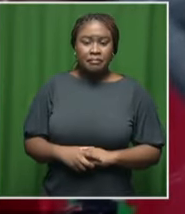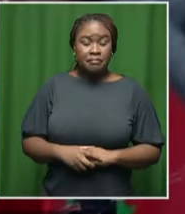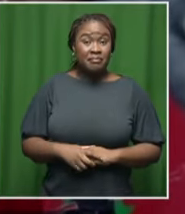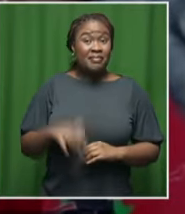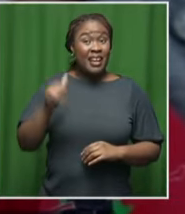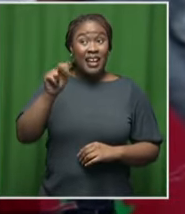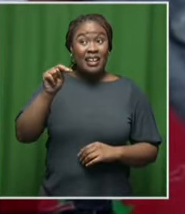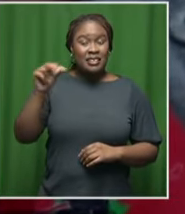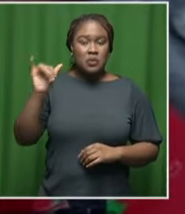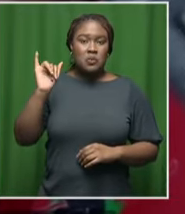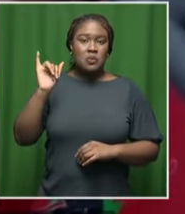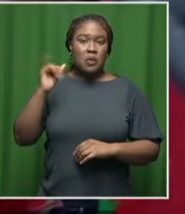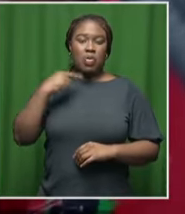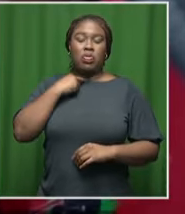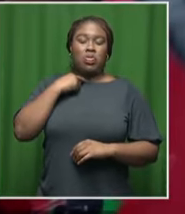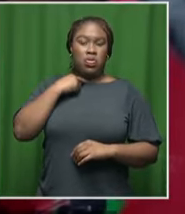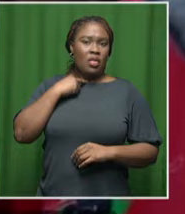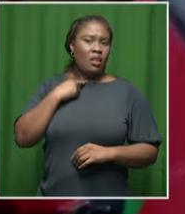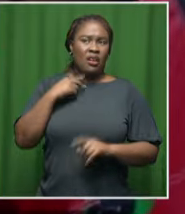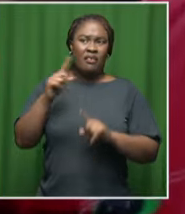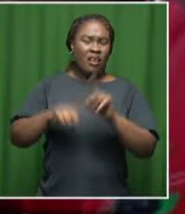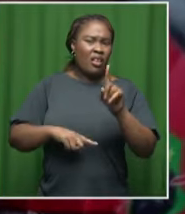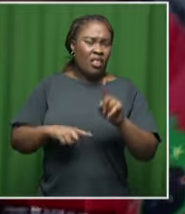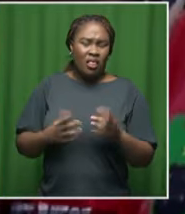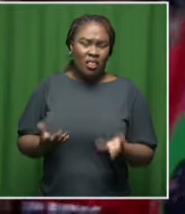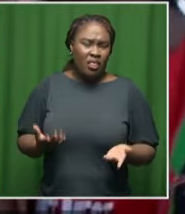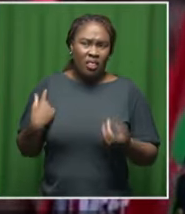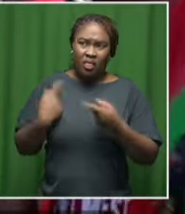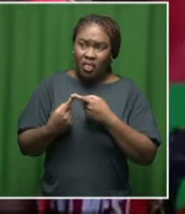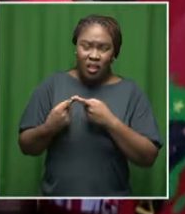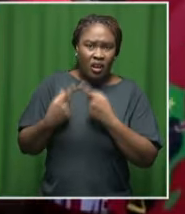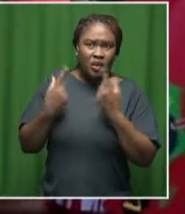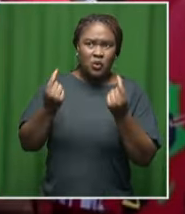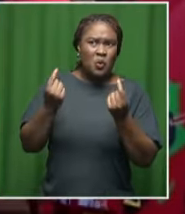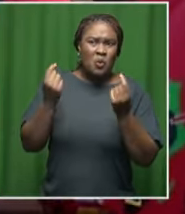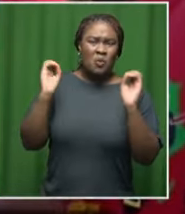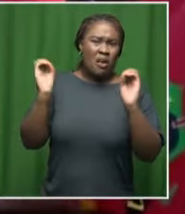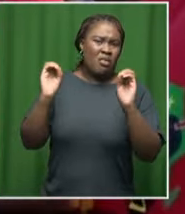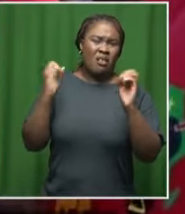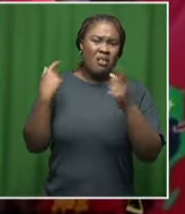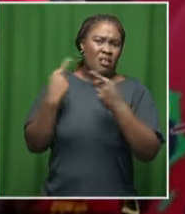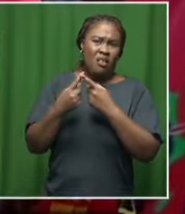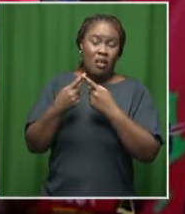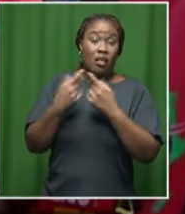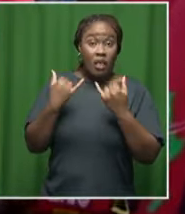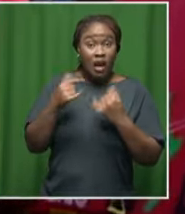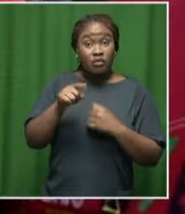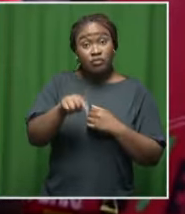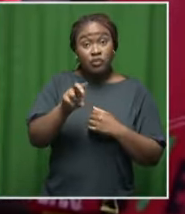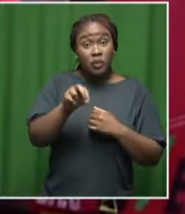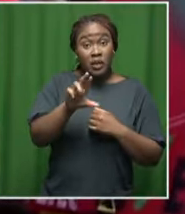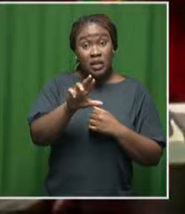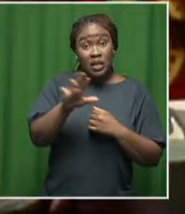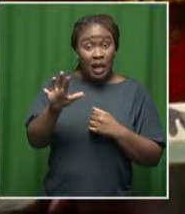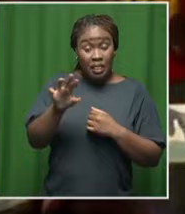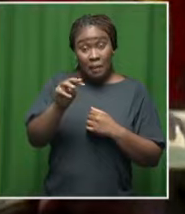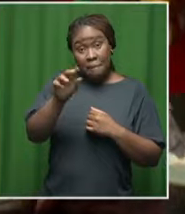failed us a lot. They have done nothing for us in 80 years. So on the 29th, it's viva EFF, viva.